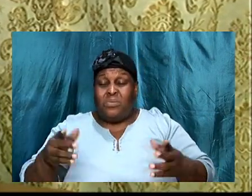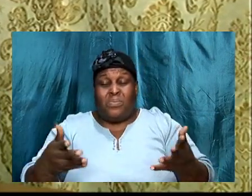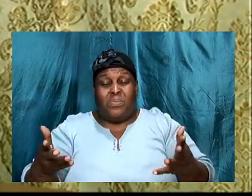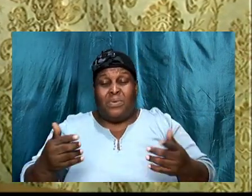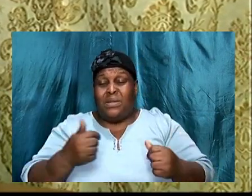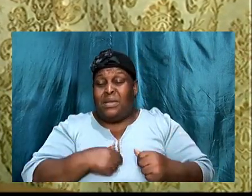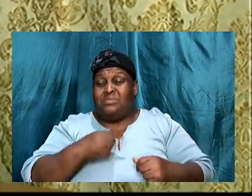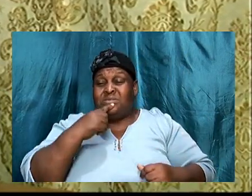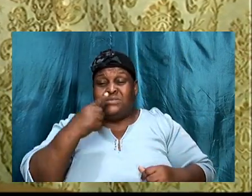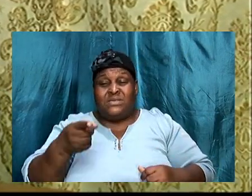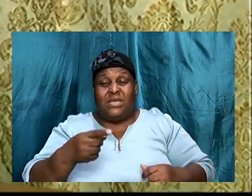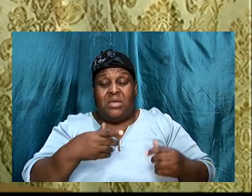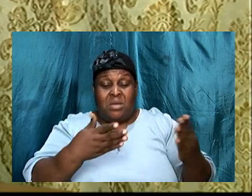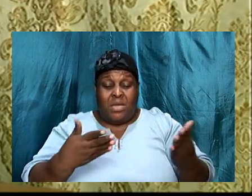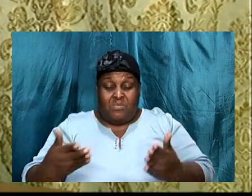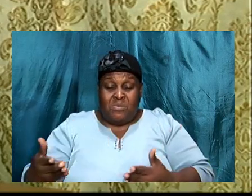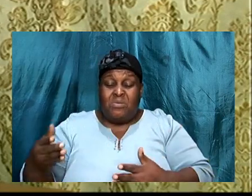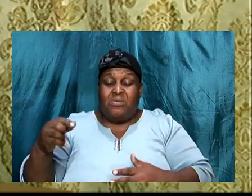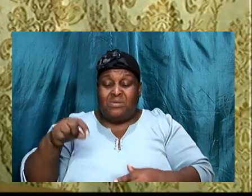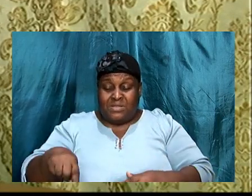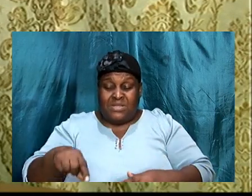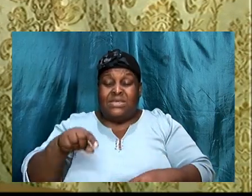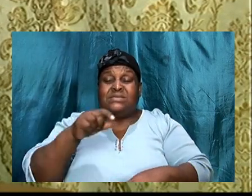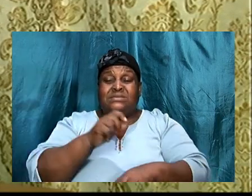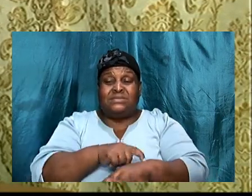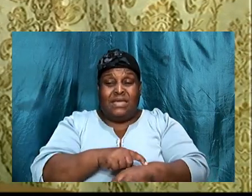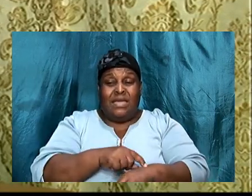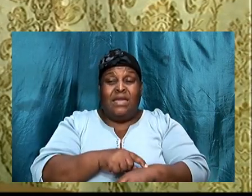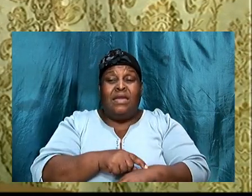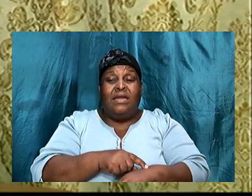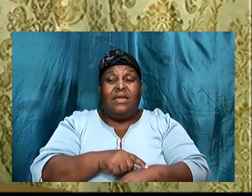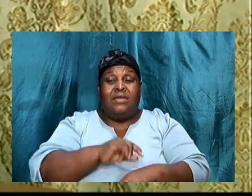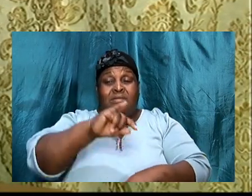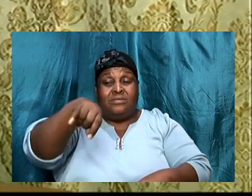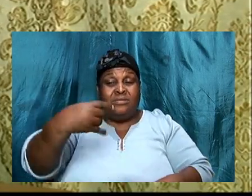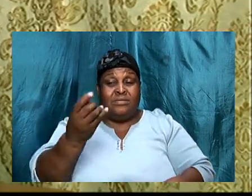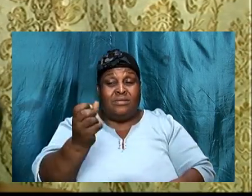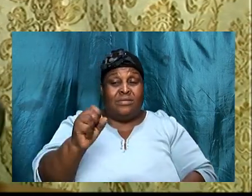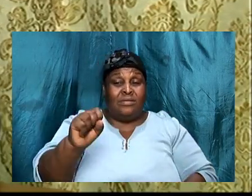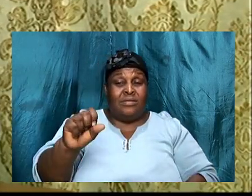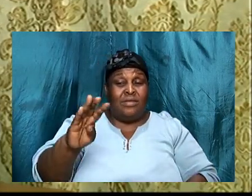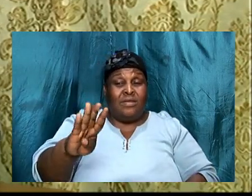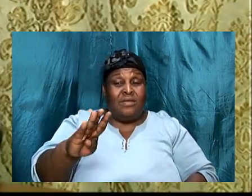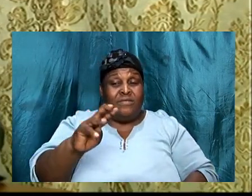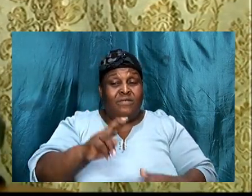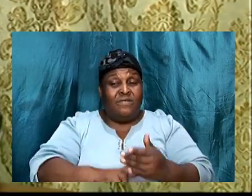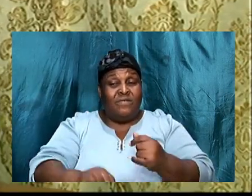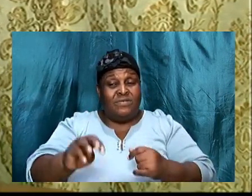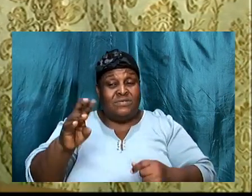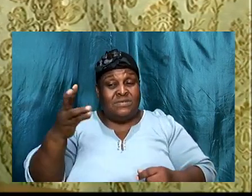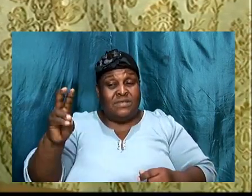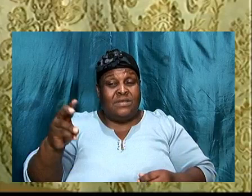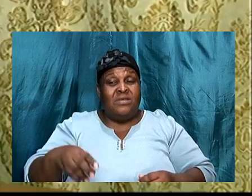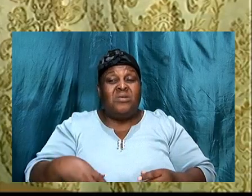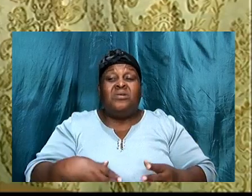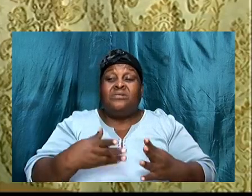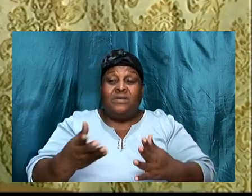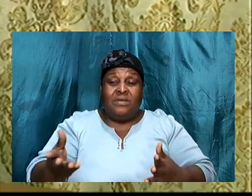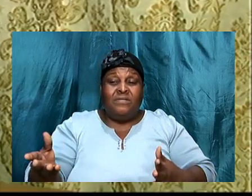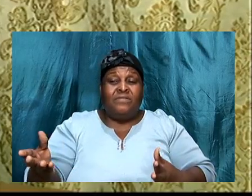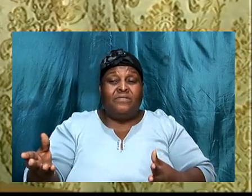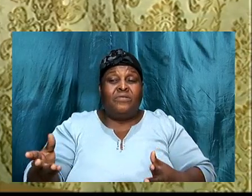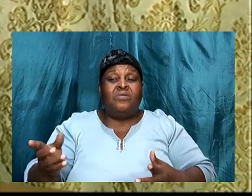is to bring us, to this point here, in James 4, verses 17, let us read it, therefore,